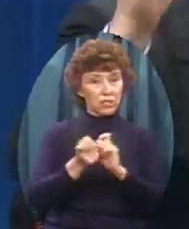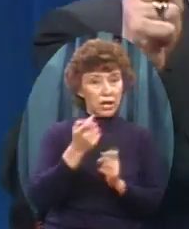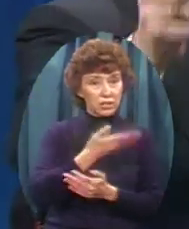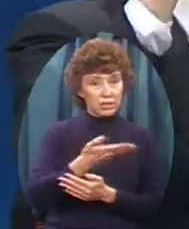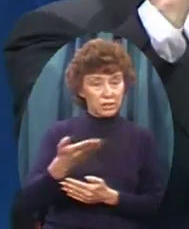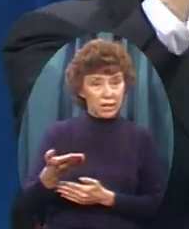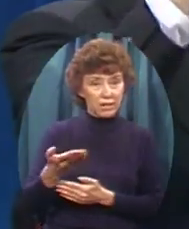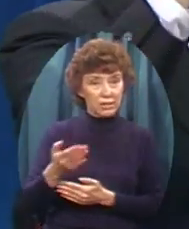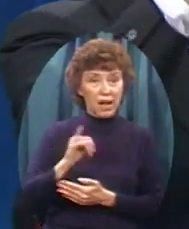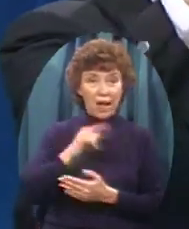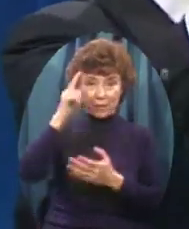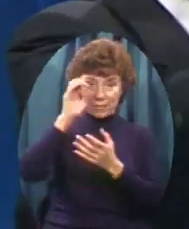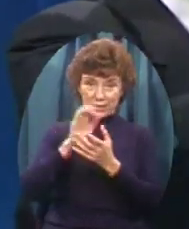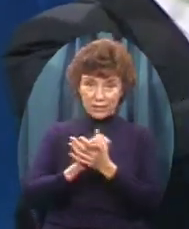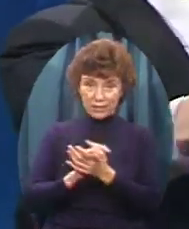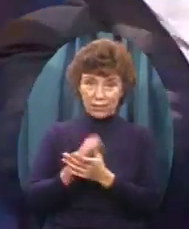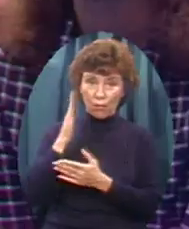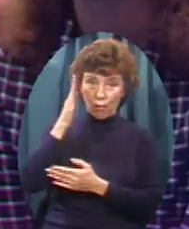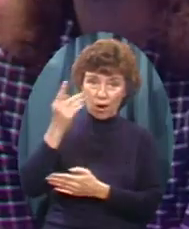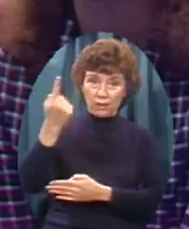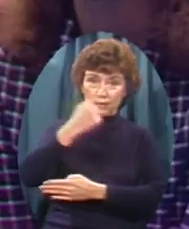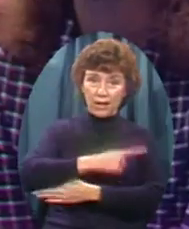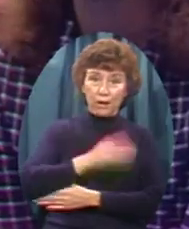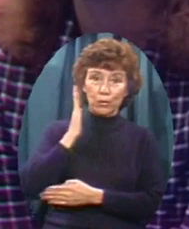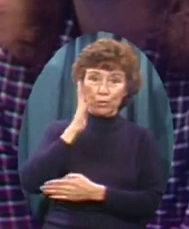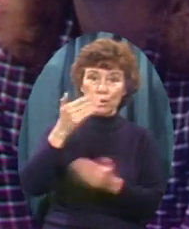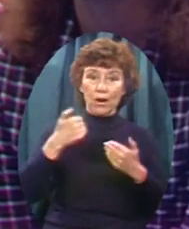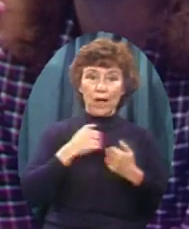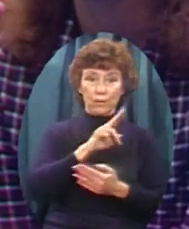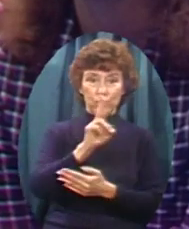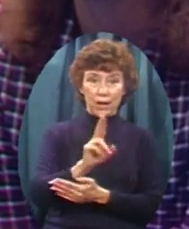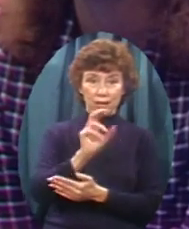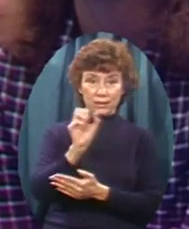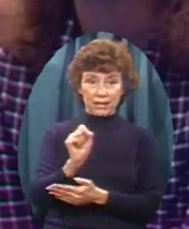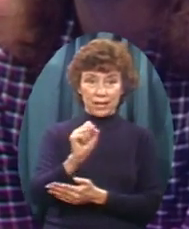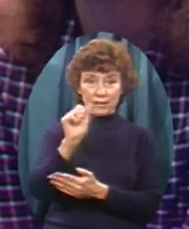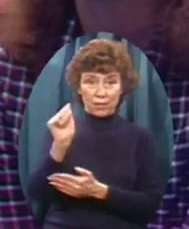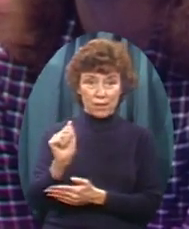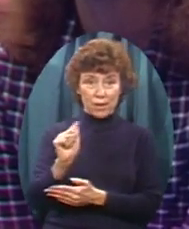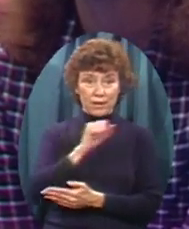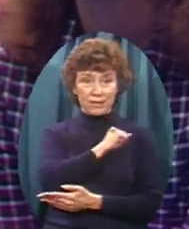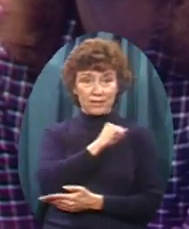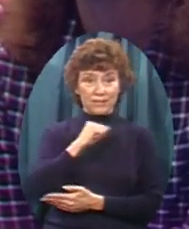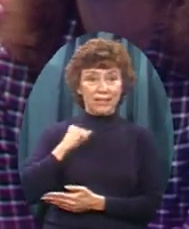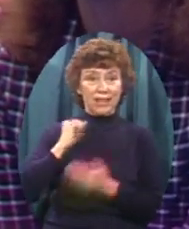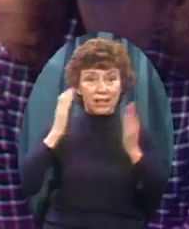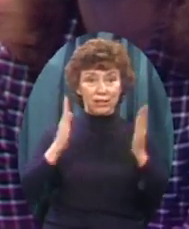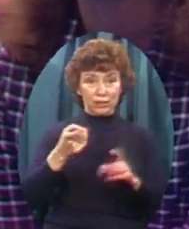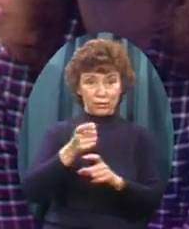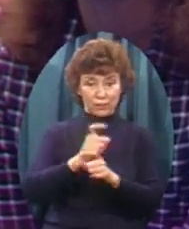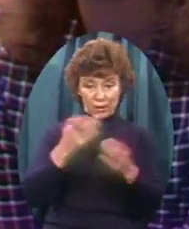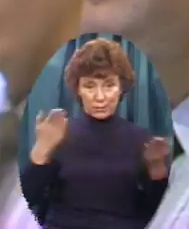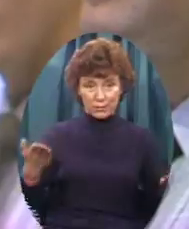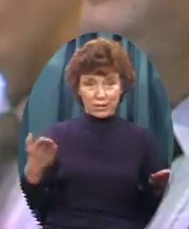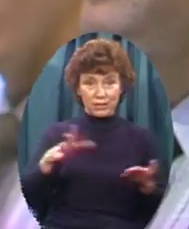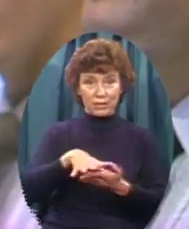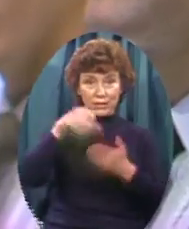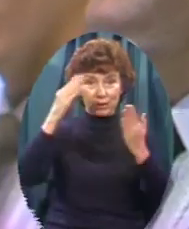one day We're going to have Some United States Senators Out of this group Right here And I'll be coming In your office And asking for an appointment